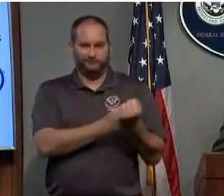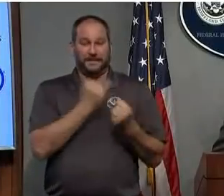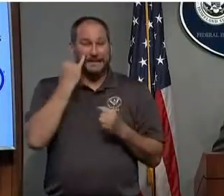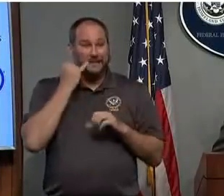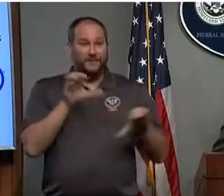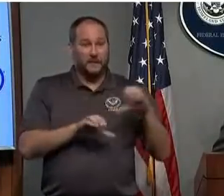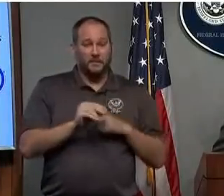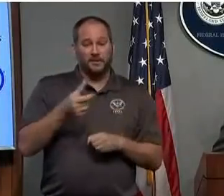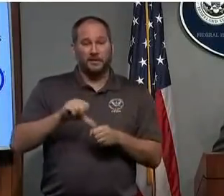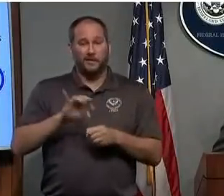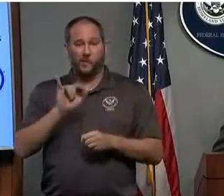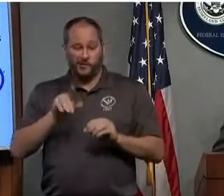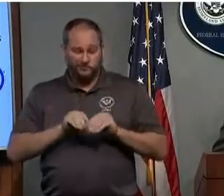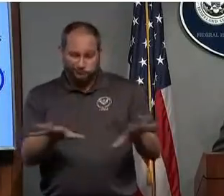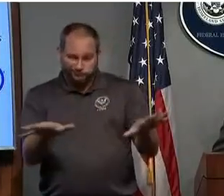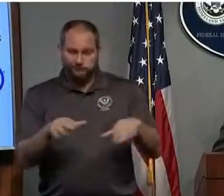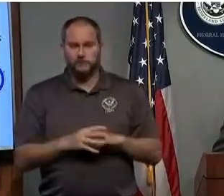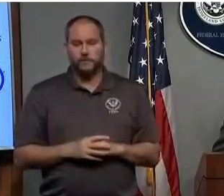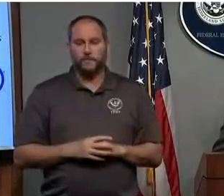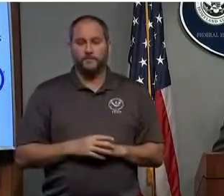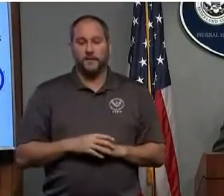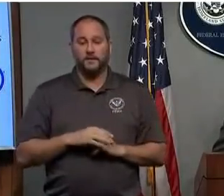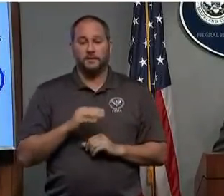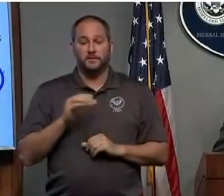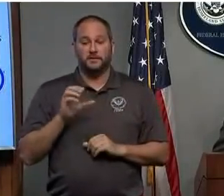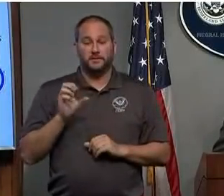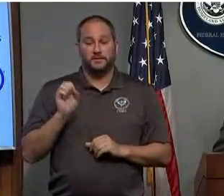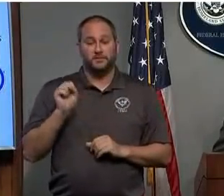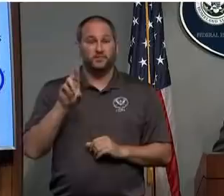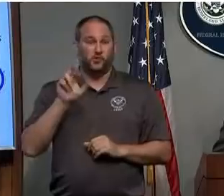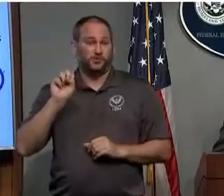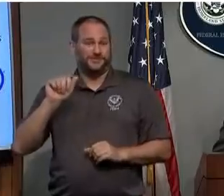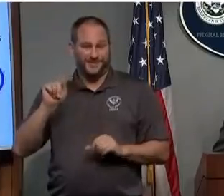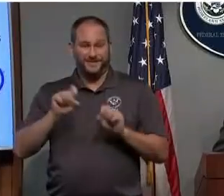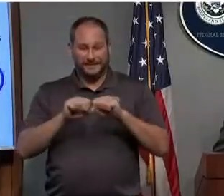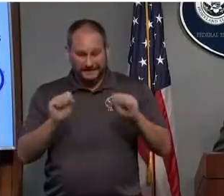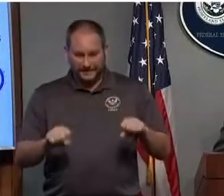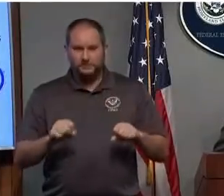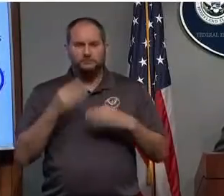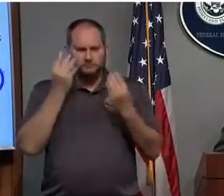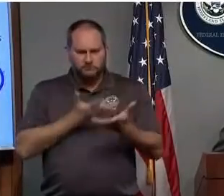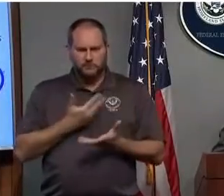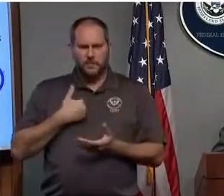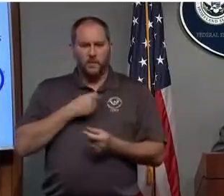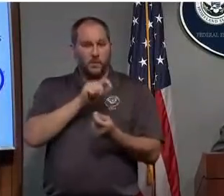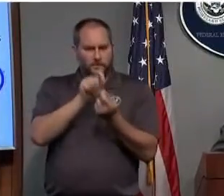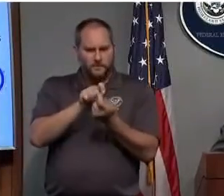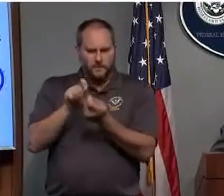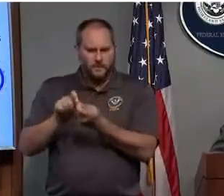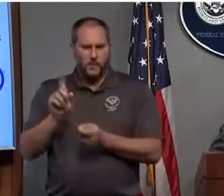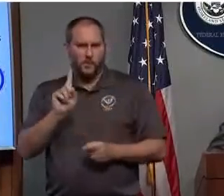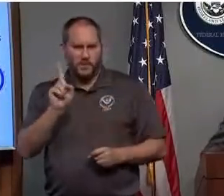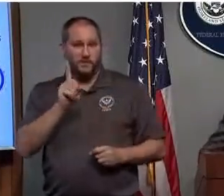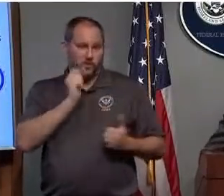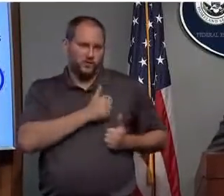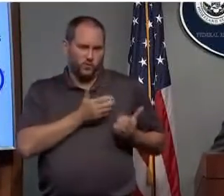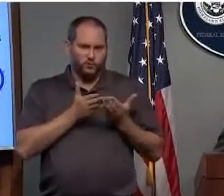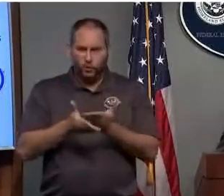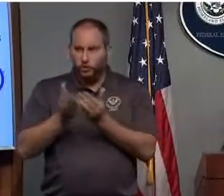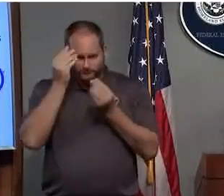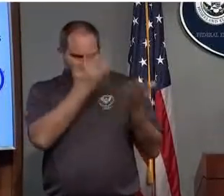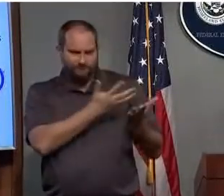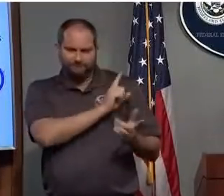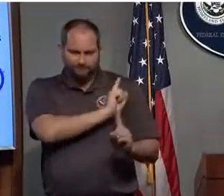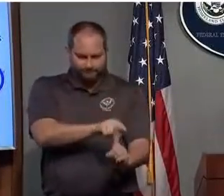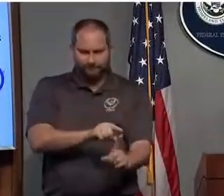The SARSAT system is actively providing distress and specific location information to the Coast Guard. NOAA is working with